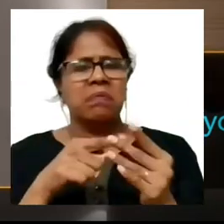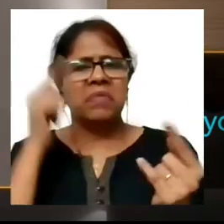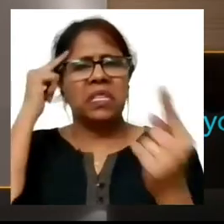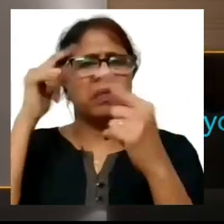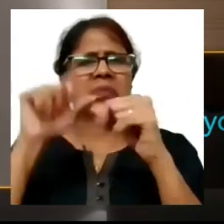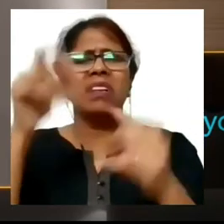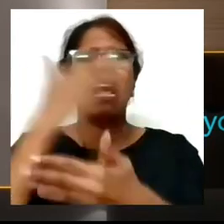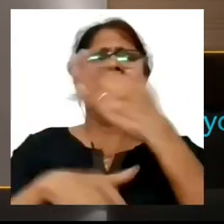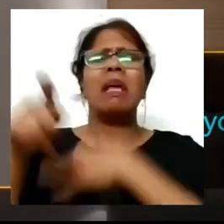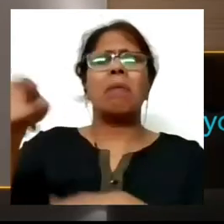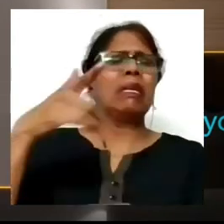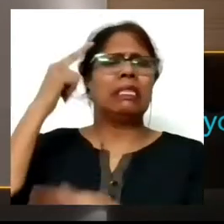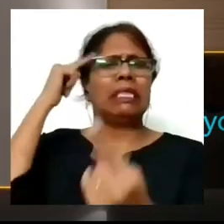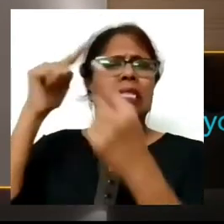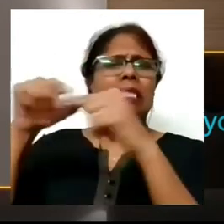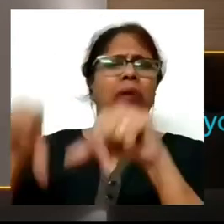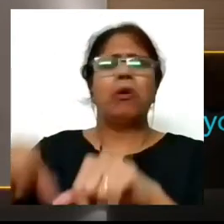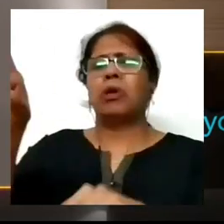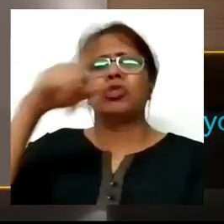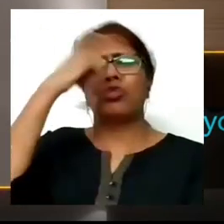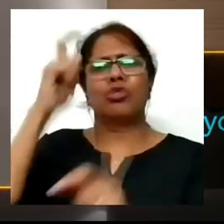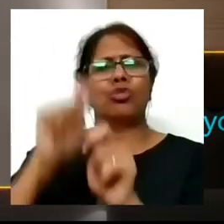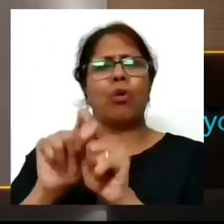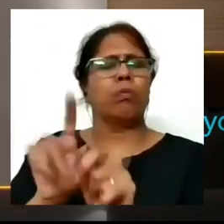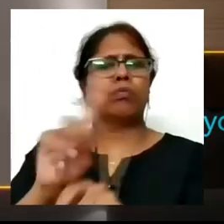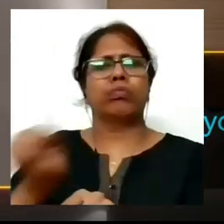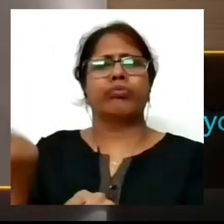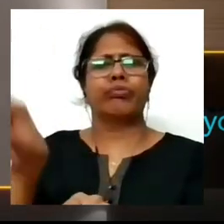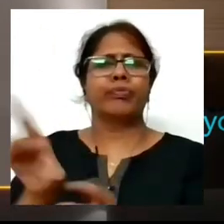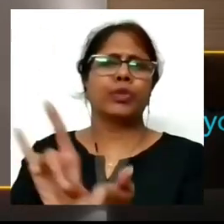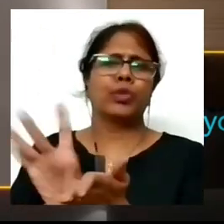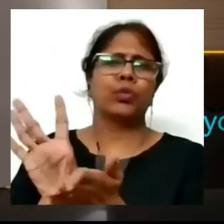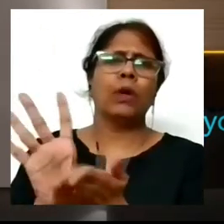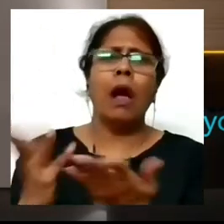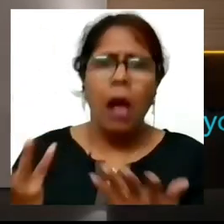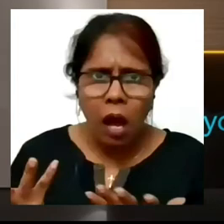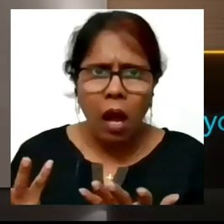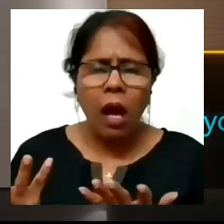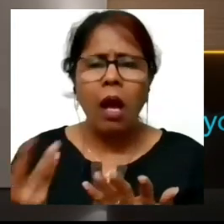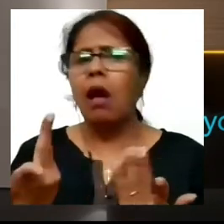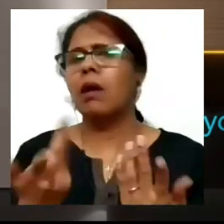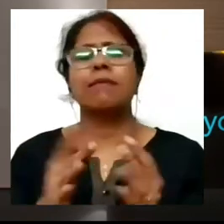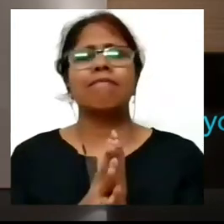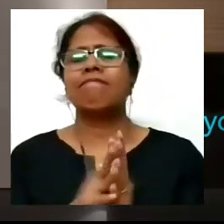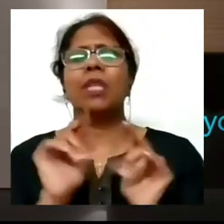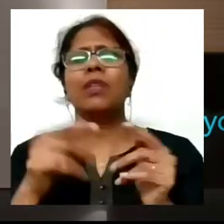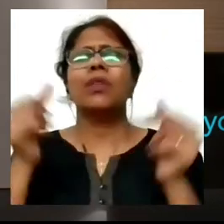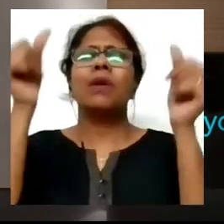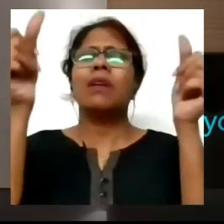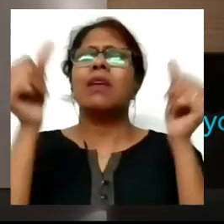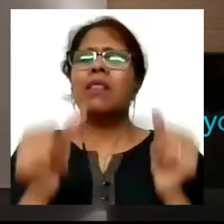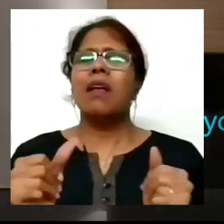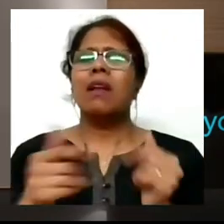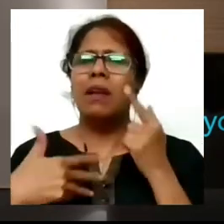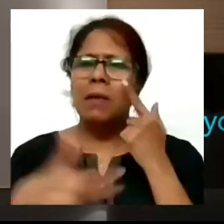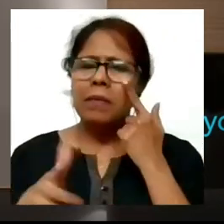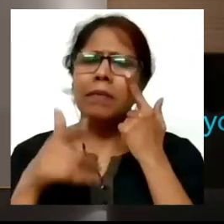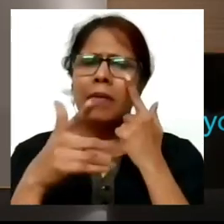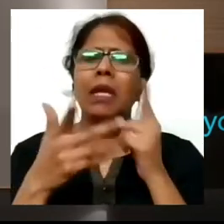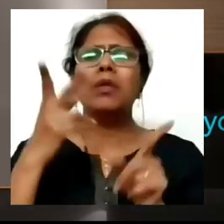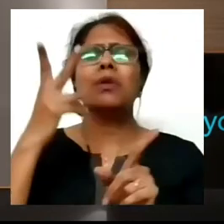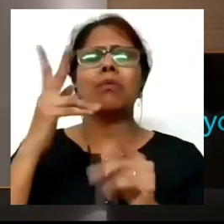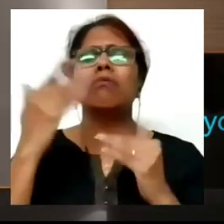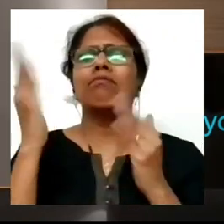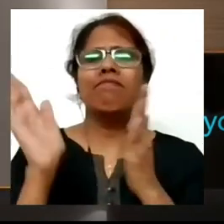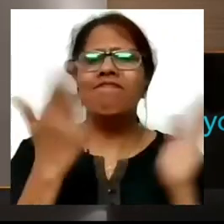your disability so we're not going to give you the job and while when I when the result came the result also comes in two three stages